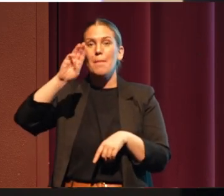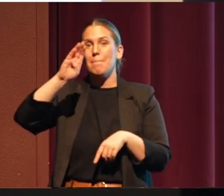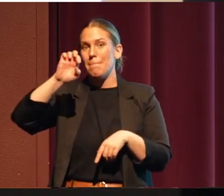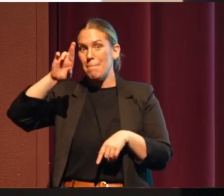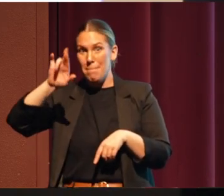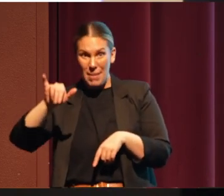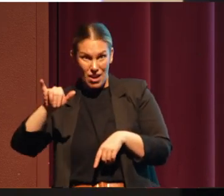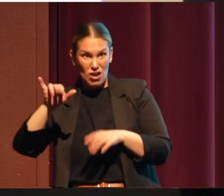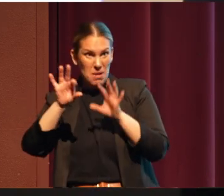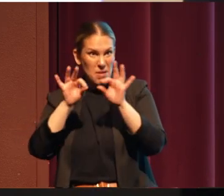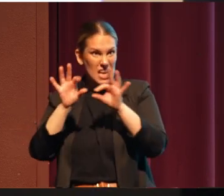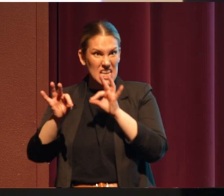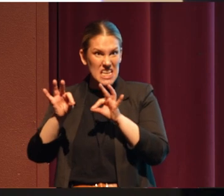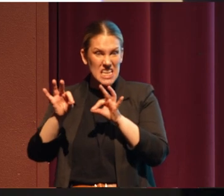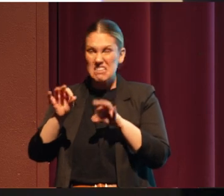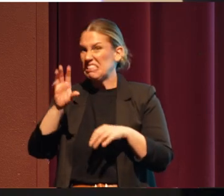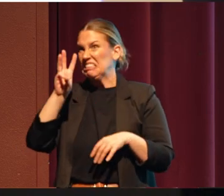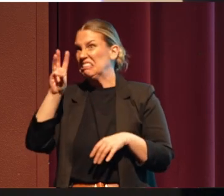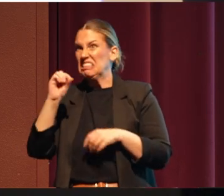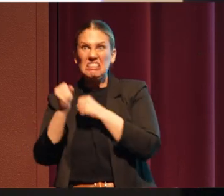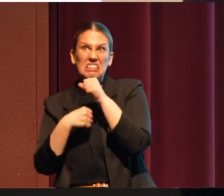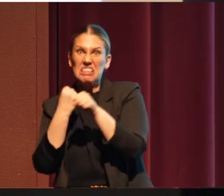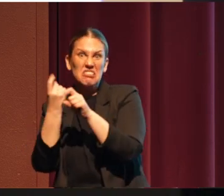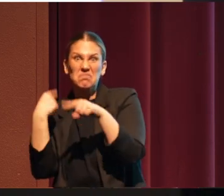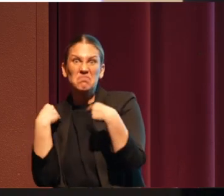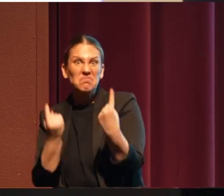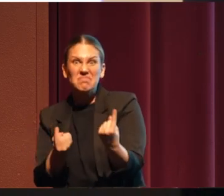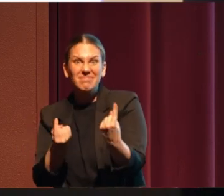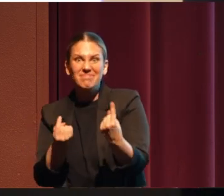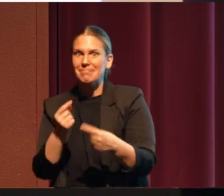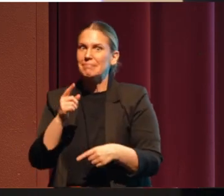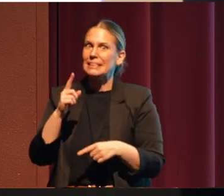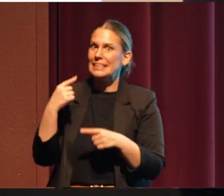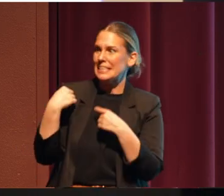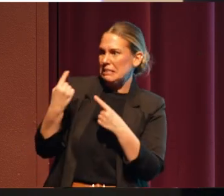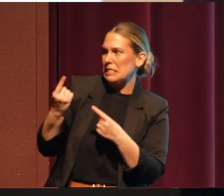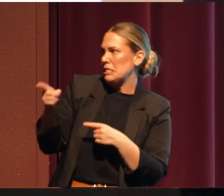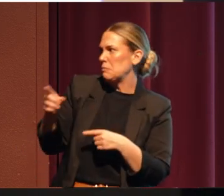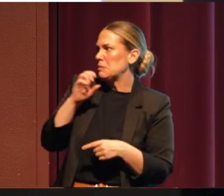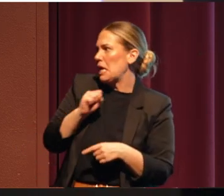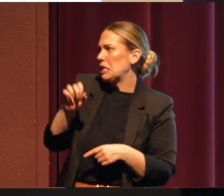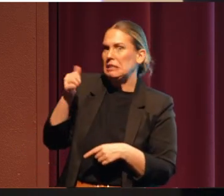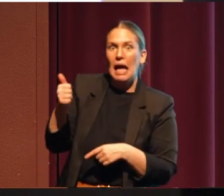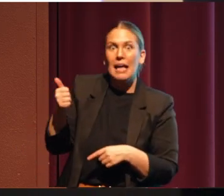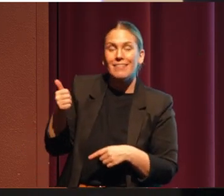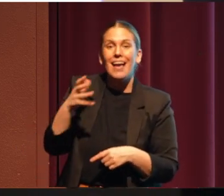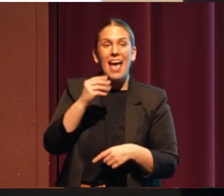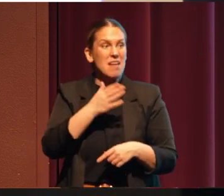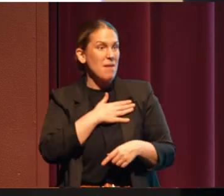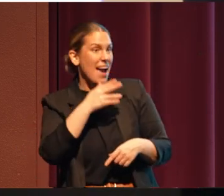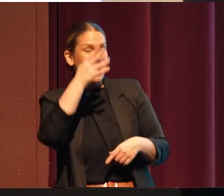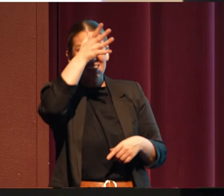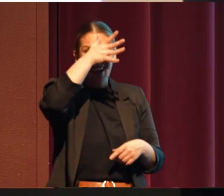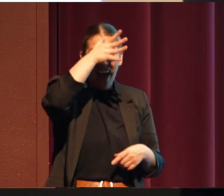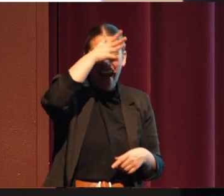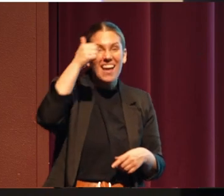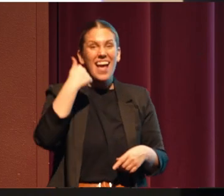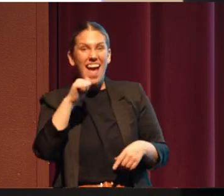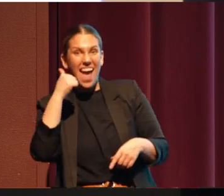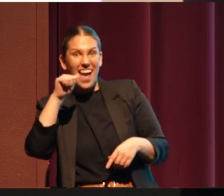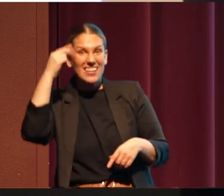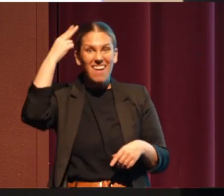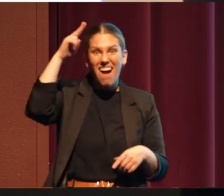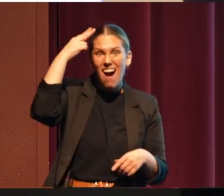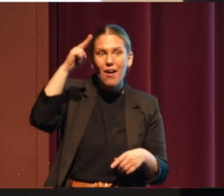he was about 10 years old. And my dad and my aunts and uncles have always told us these